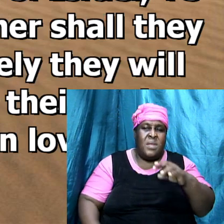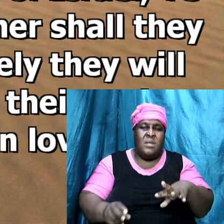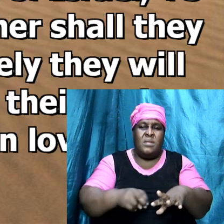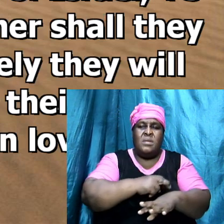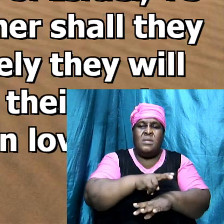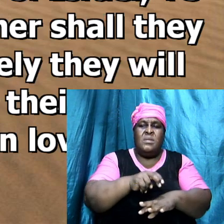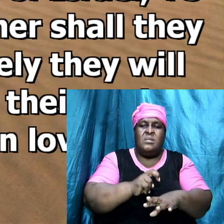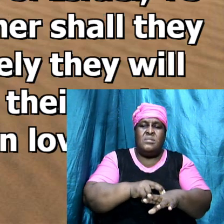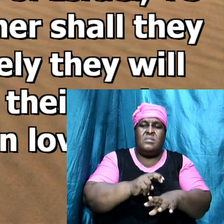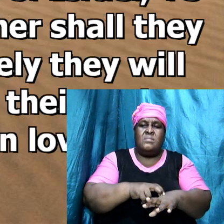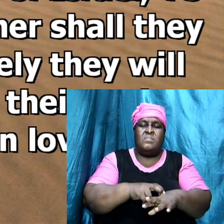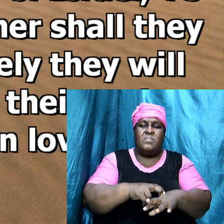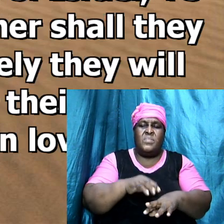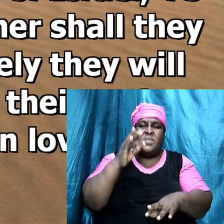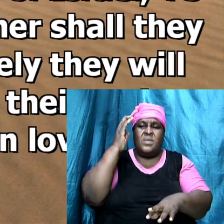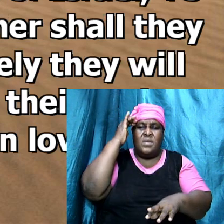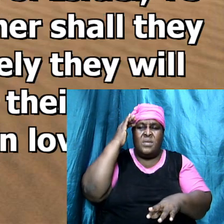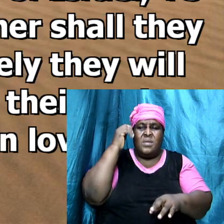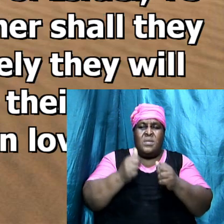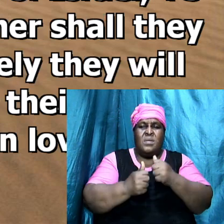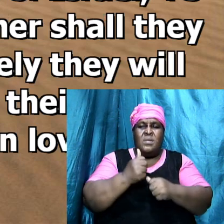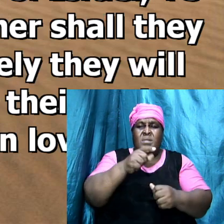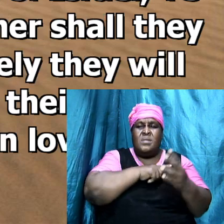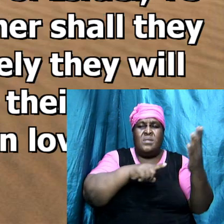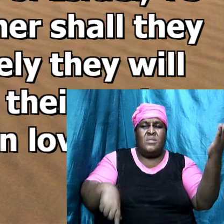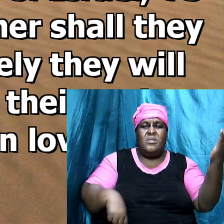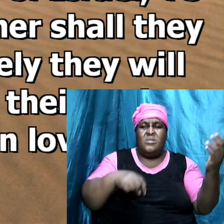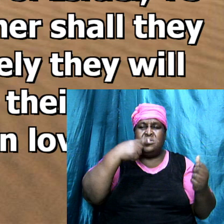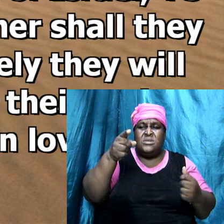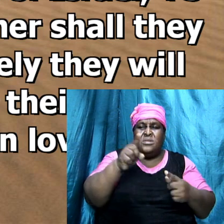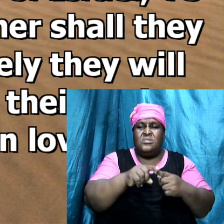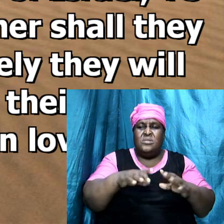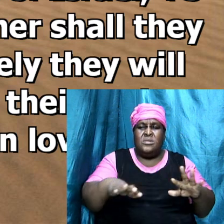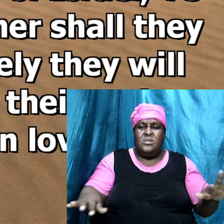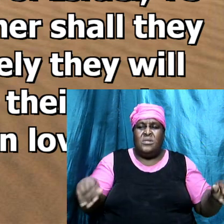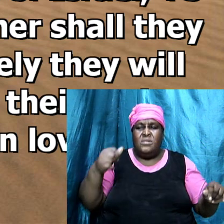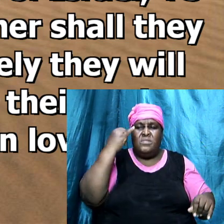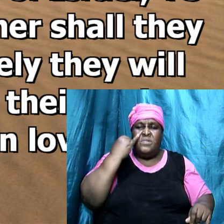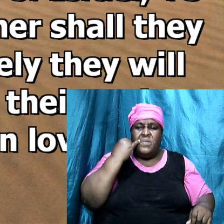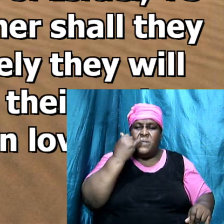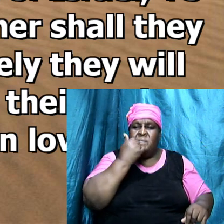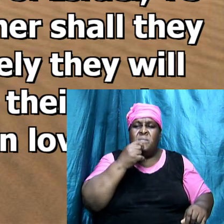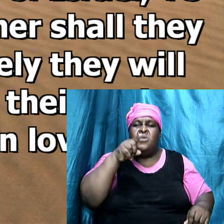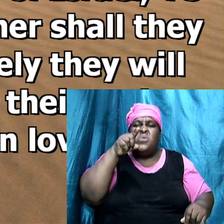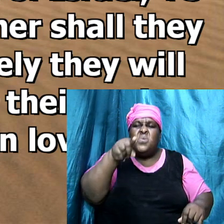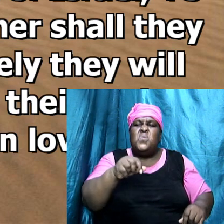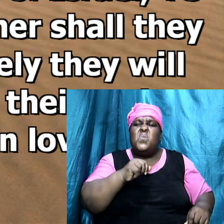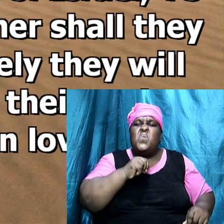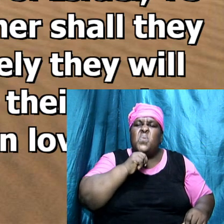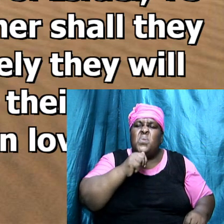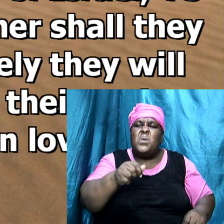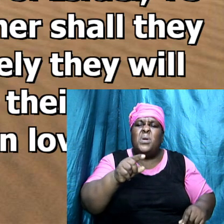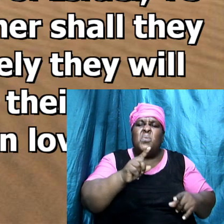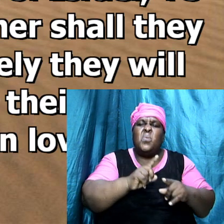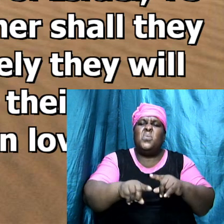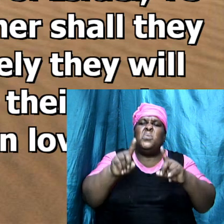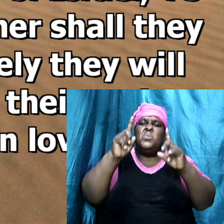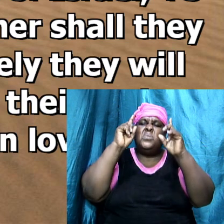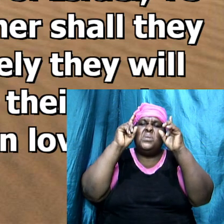of the nations concerned in which the Lord said unto the children of Israel, he shall not go